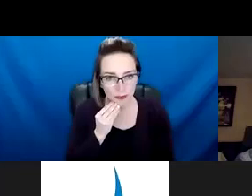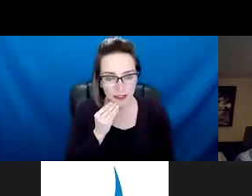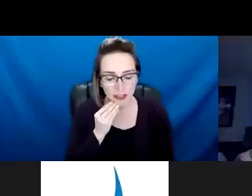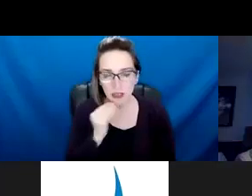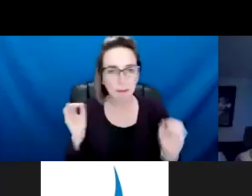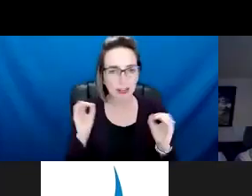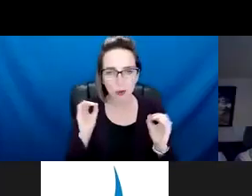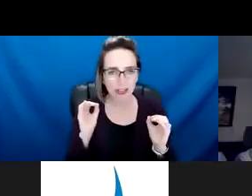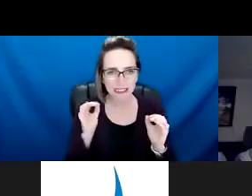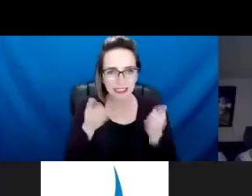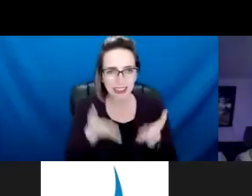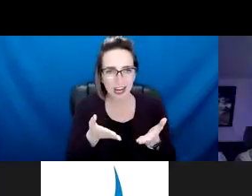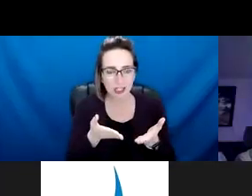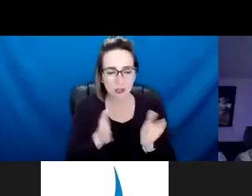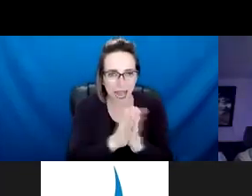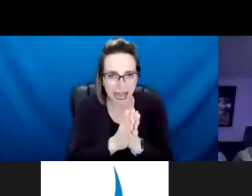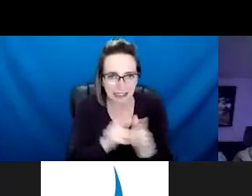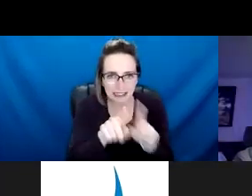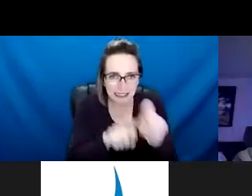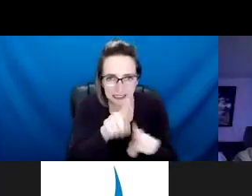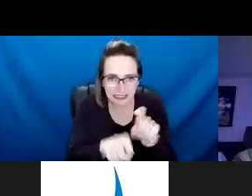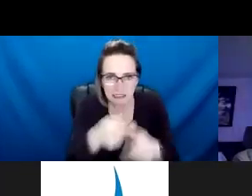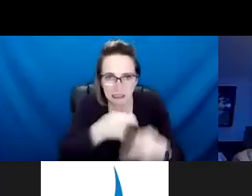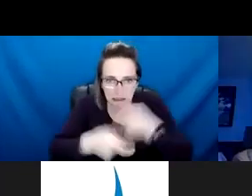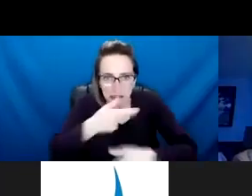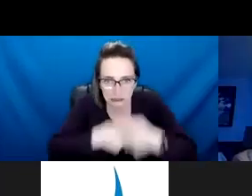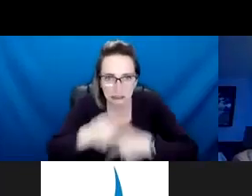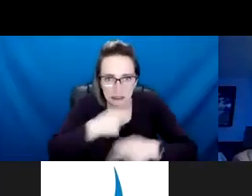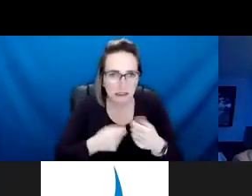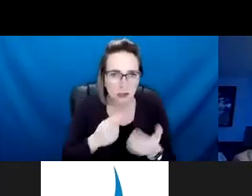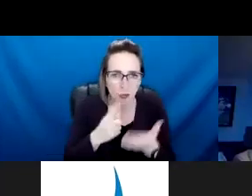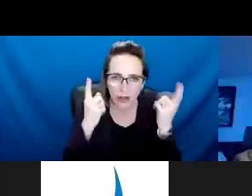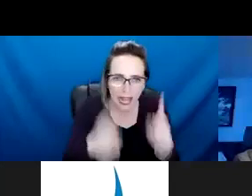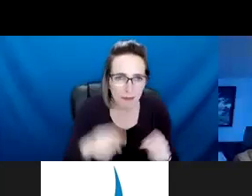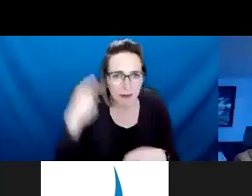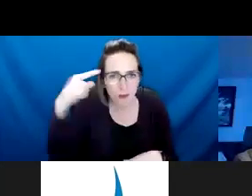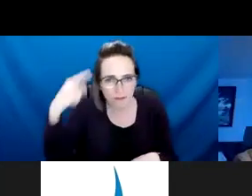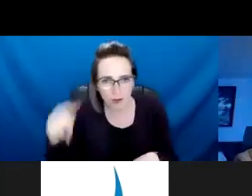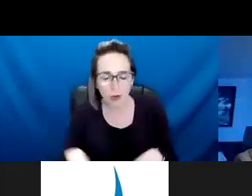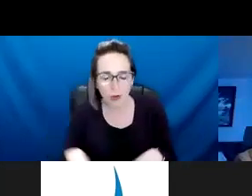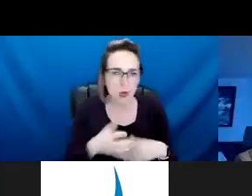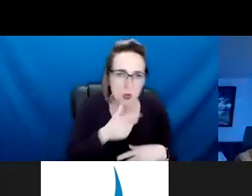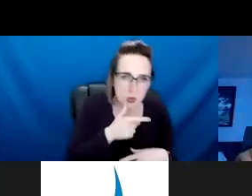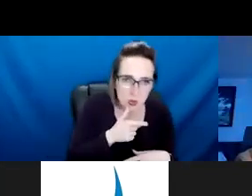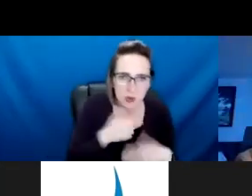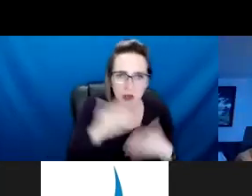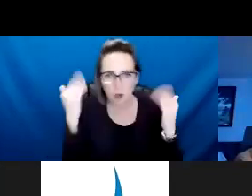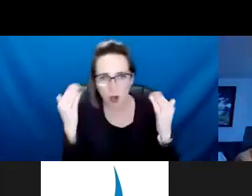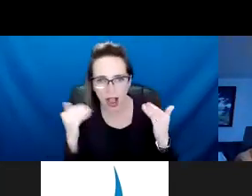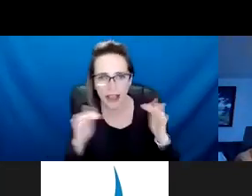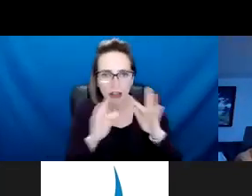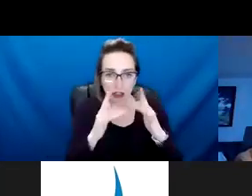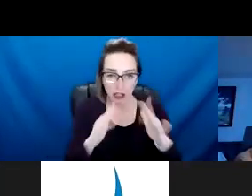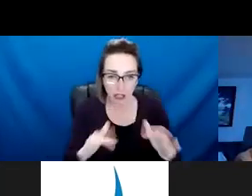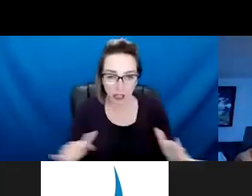happen? Why did it happen? Is it safe for you to go home? Do you have home to go back to? Um, and really thinking about all of the things that can bring a person to the